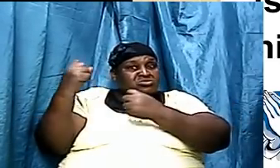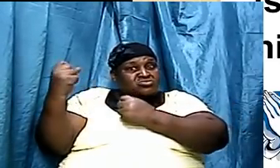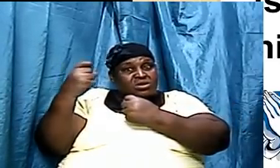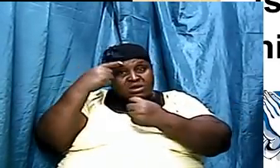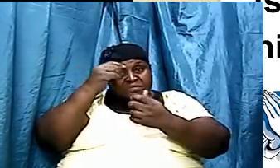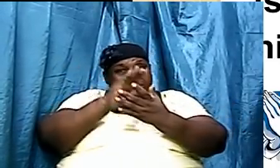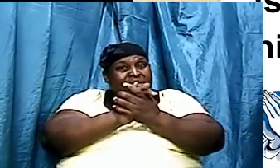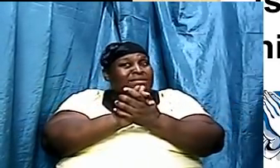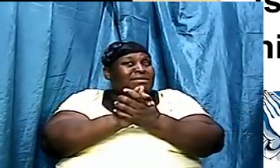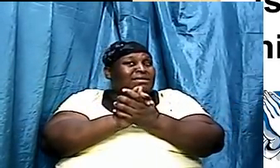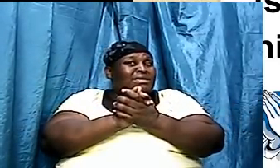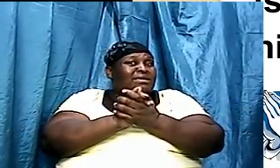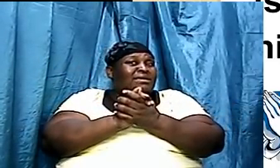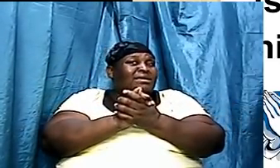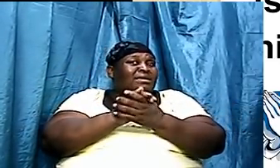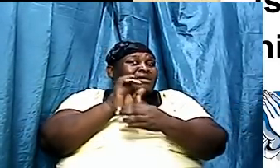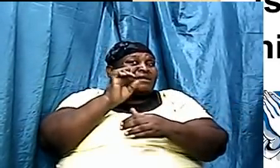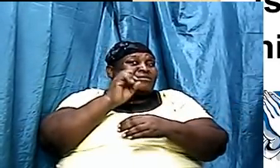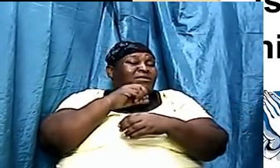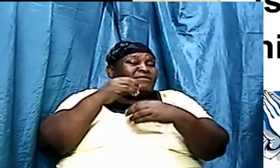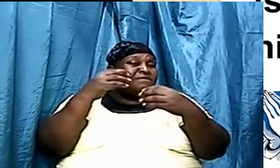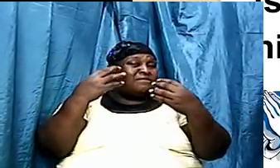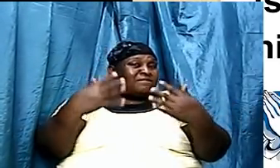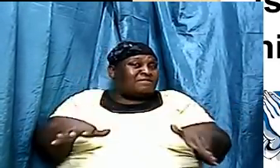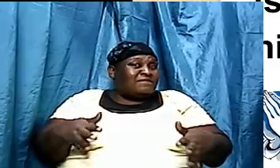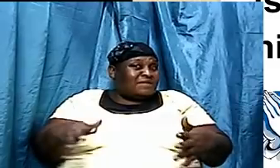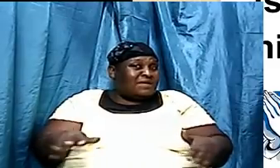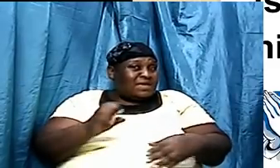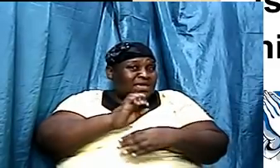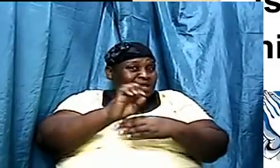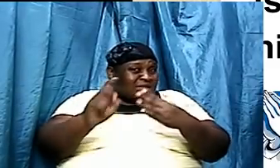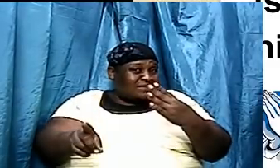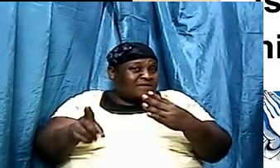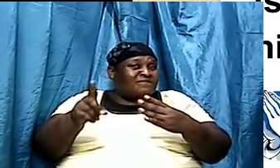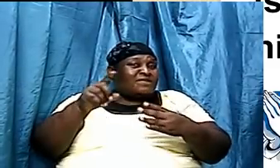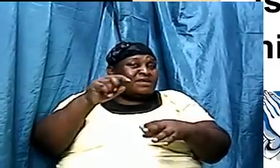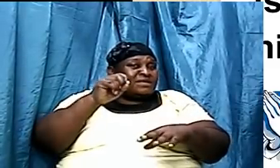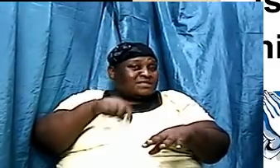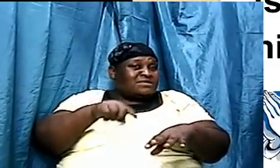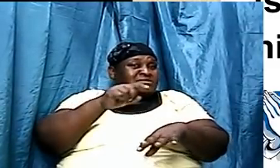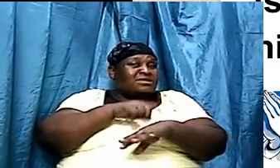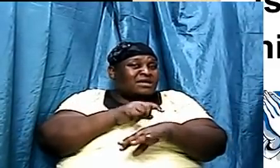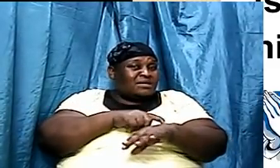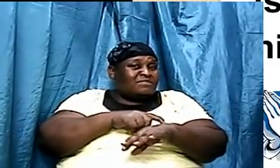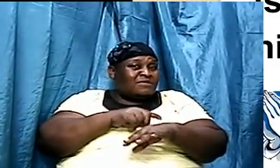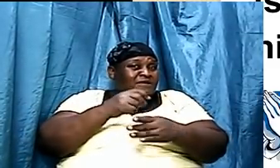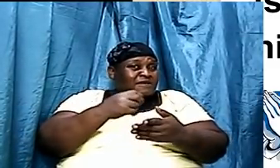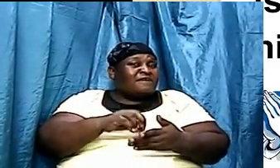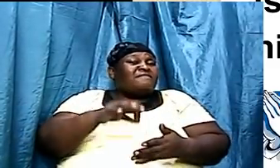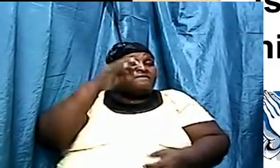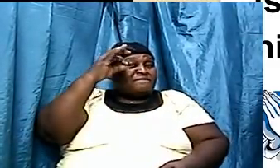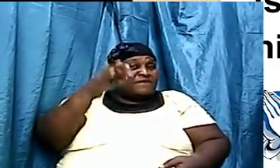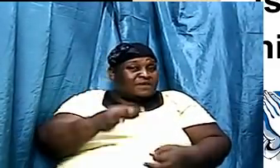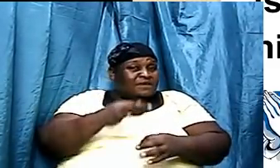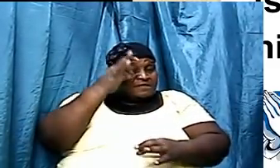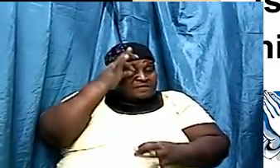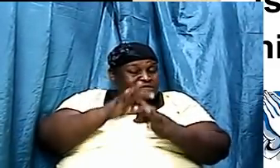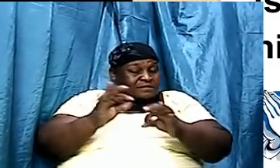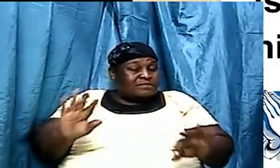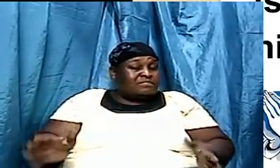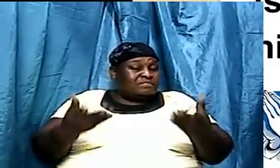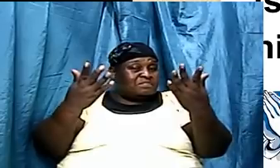at the end of this session, our faith should be lifted. Because the Bible says in Proverbs 30 verse 5 that every word of God